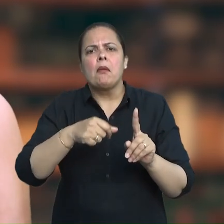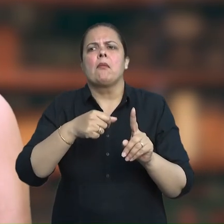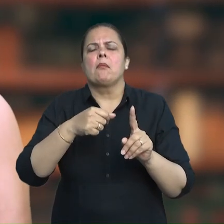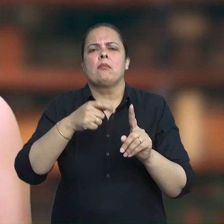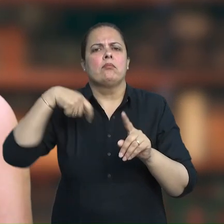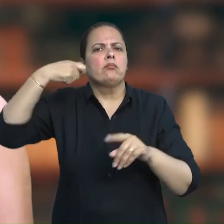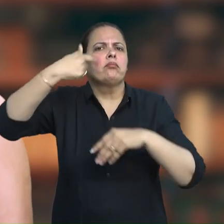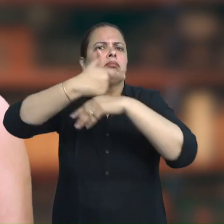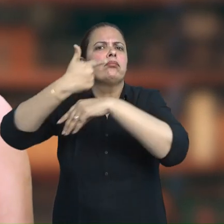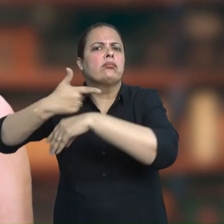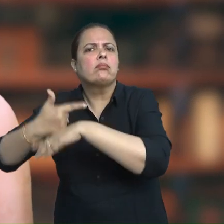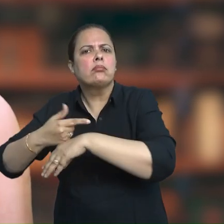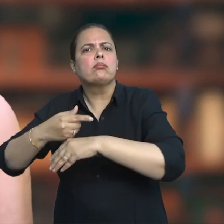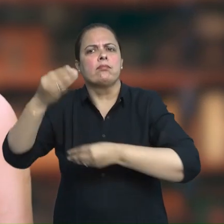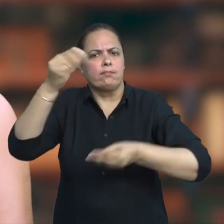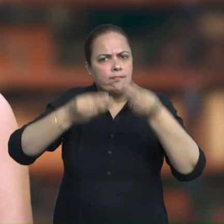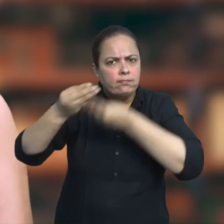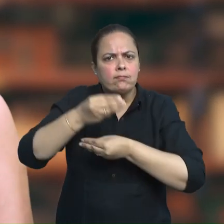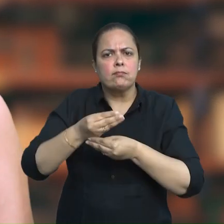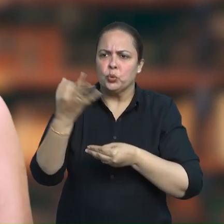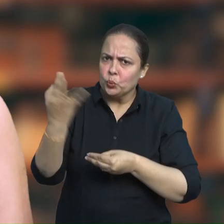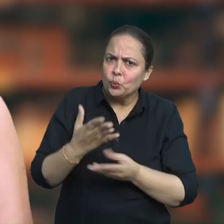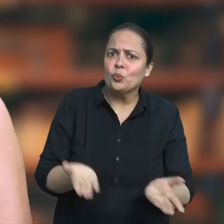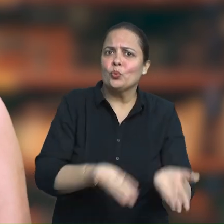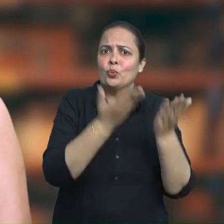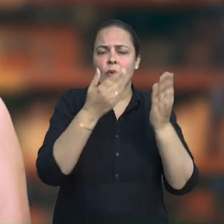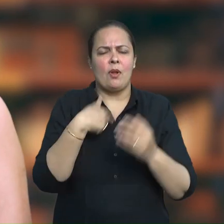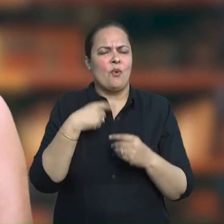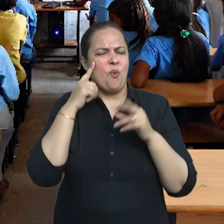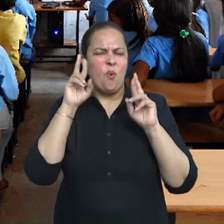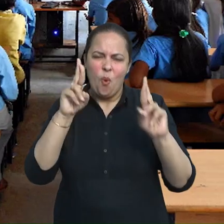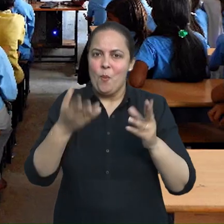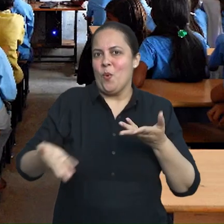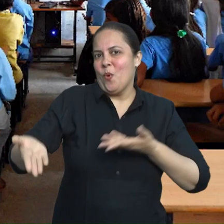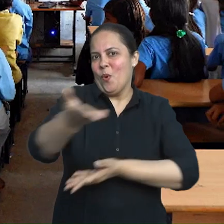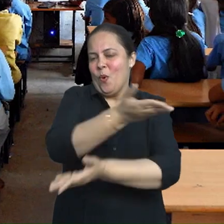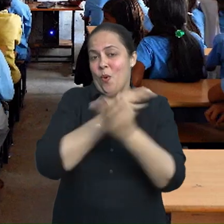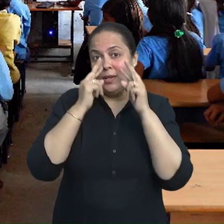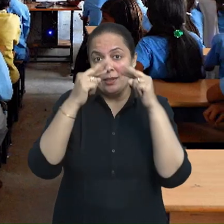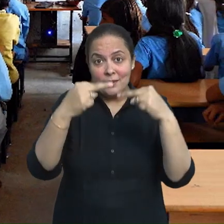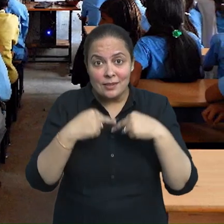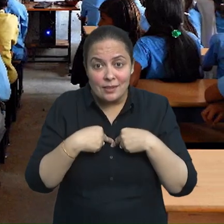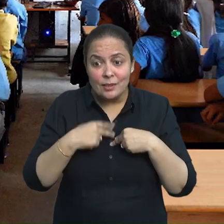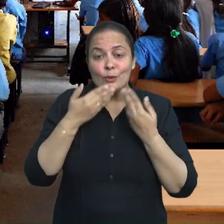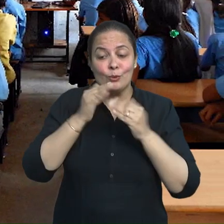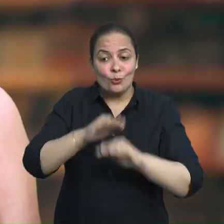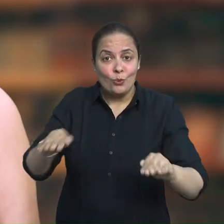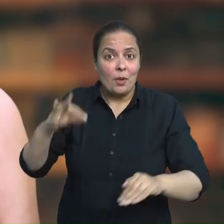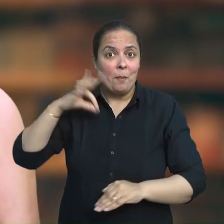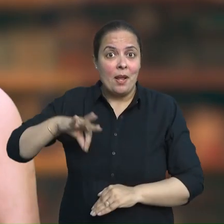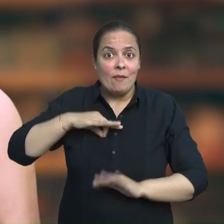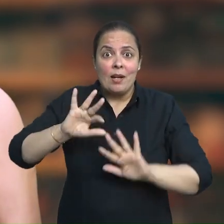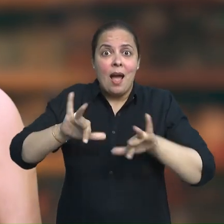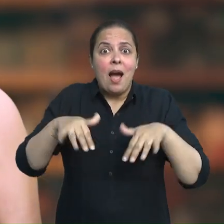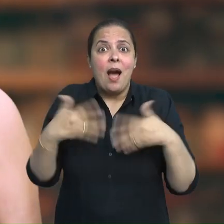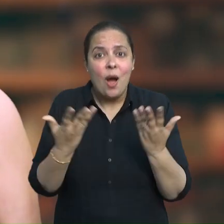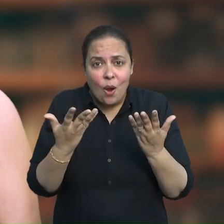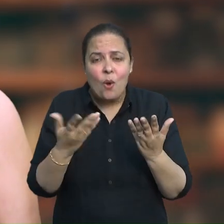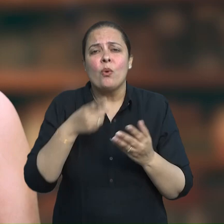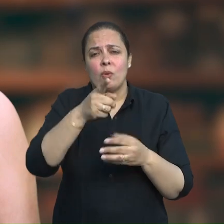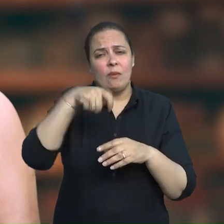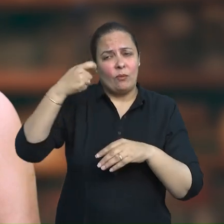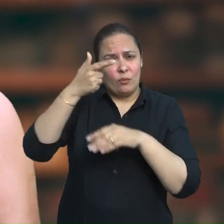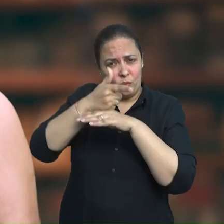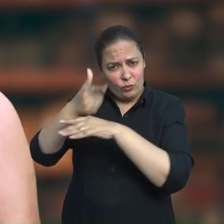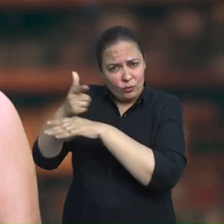now you have a fair idea of this package and how to use it effectively for teaching and learning with children. Please do watch the